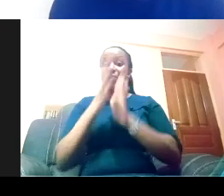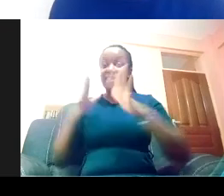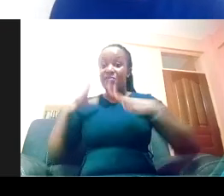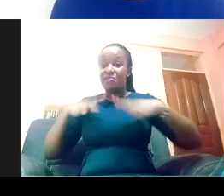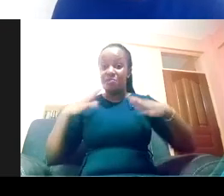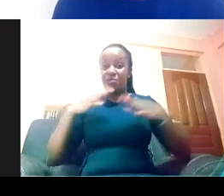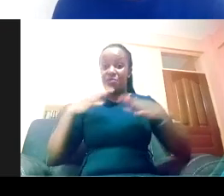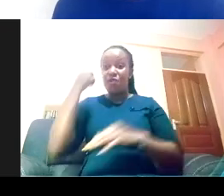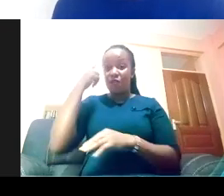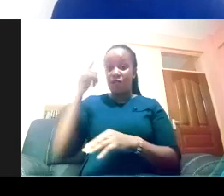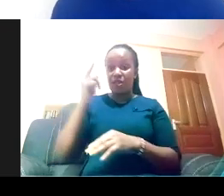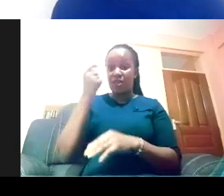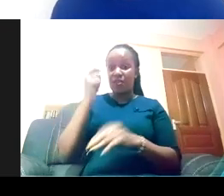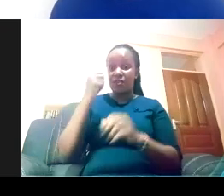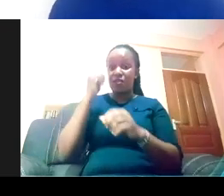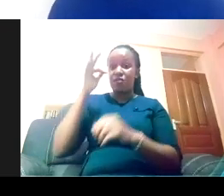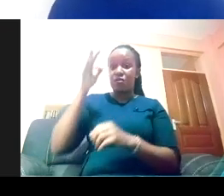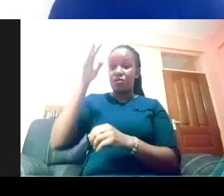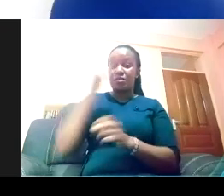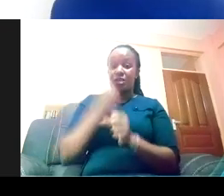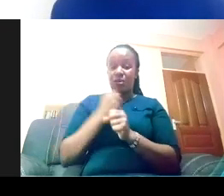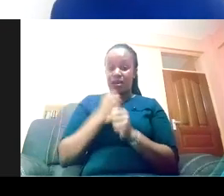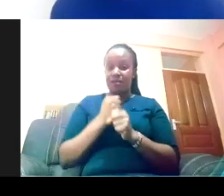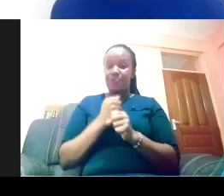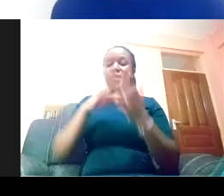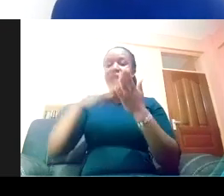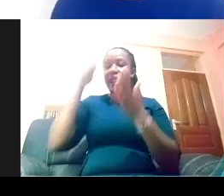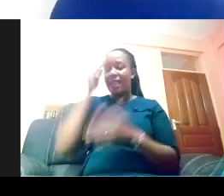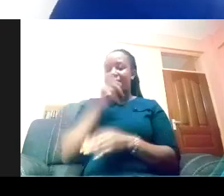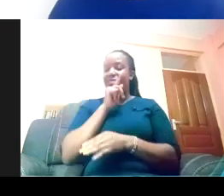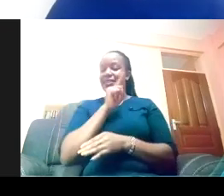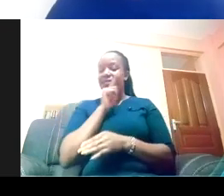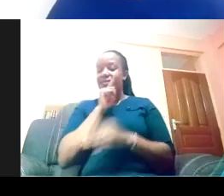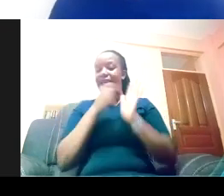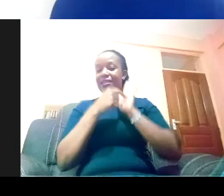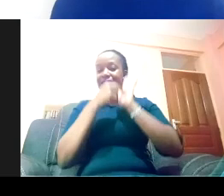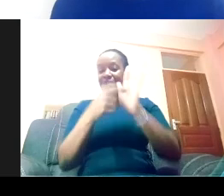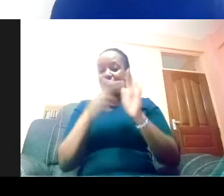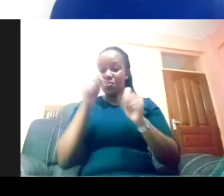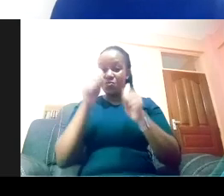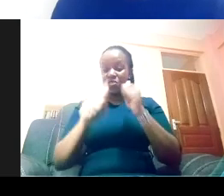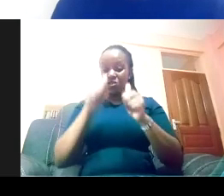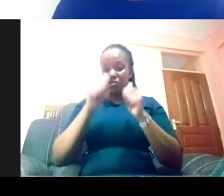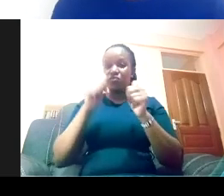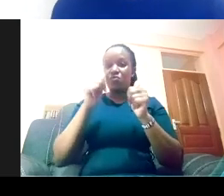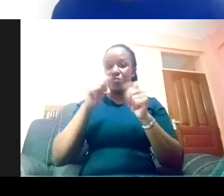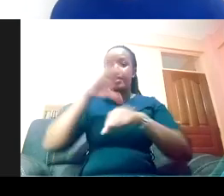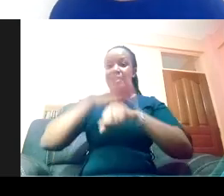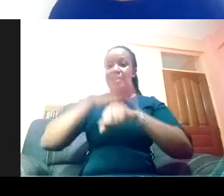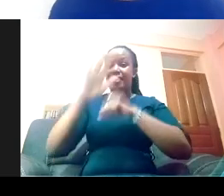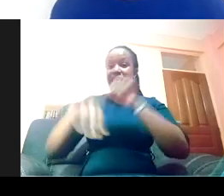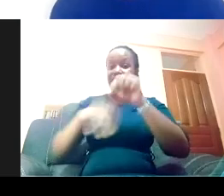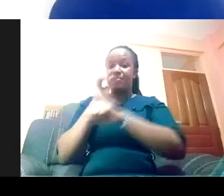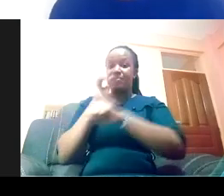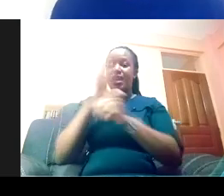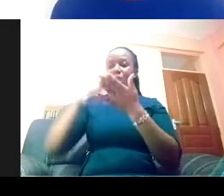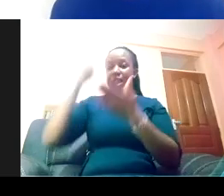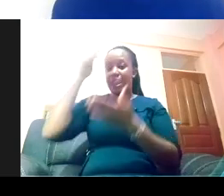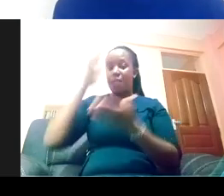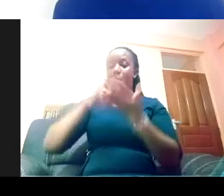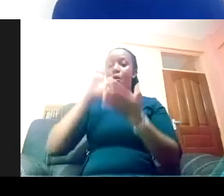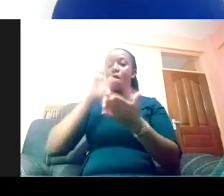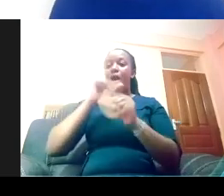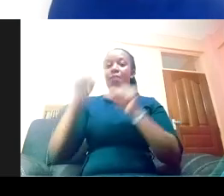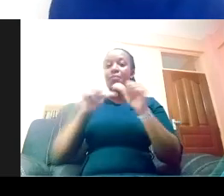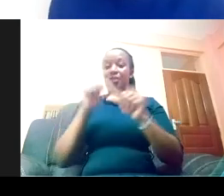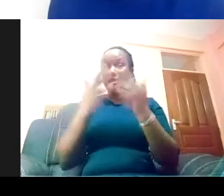You can learn more about this example. You will get a copy of these slides. And if you click this link, you'll learn more about all the things that Unilever